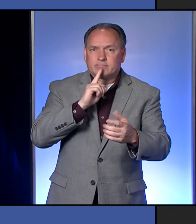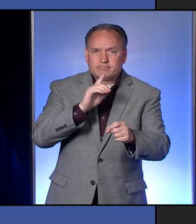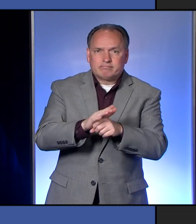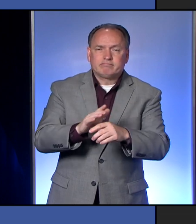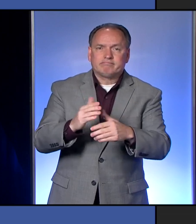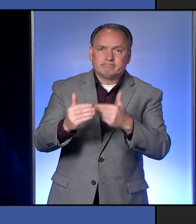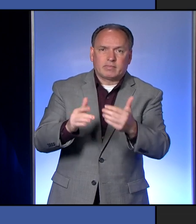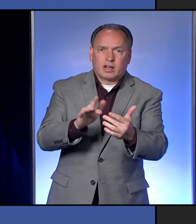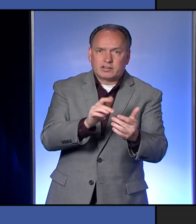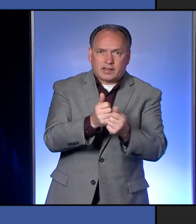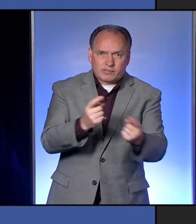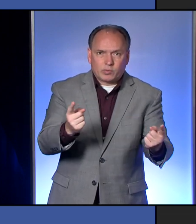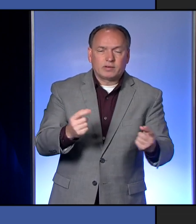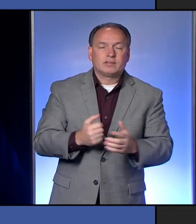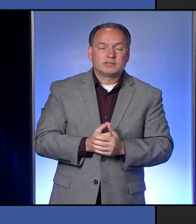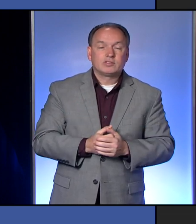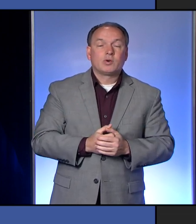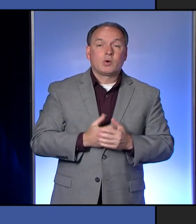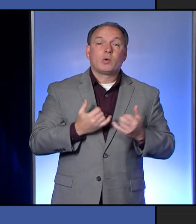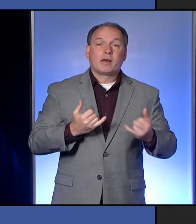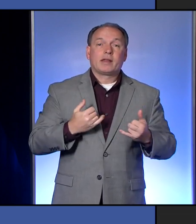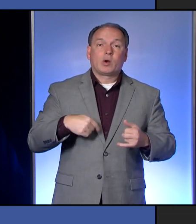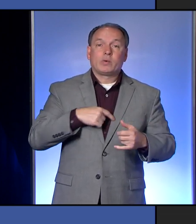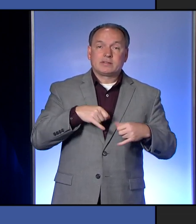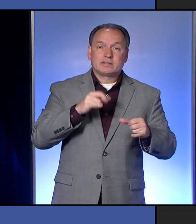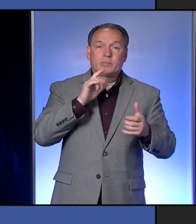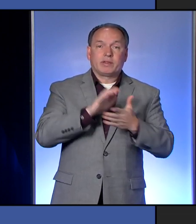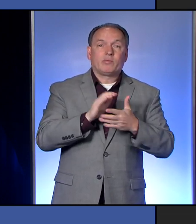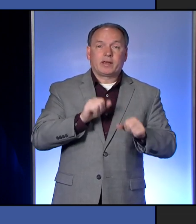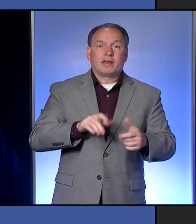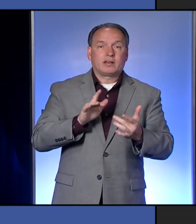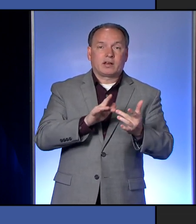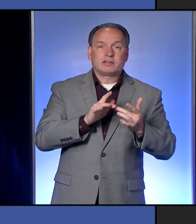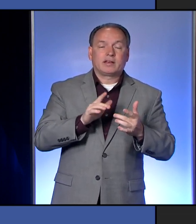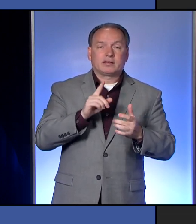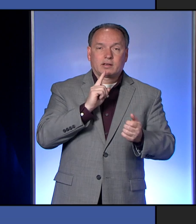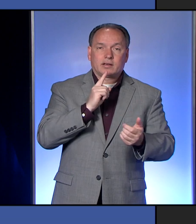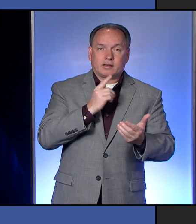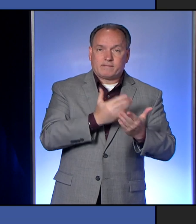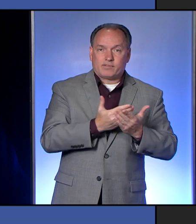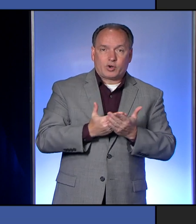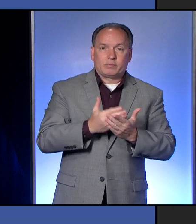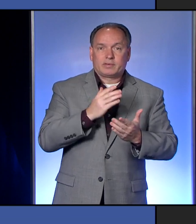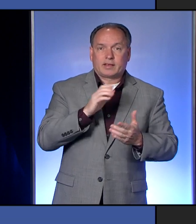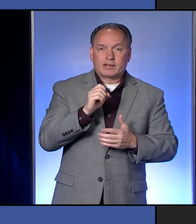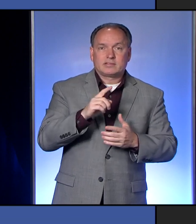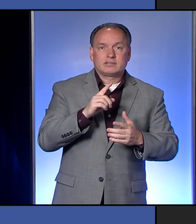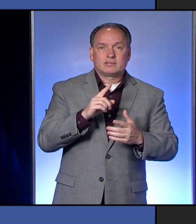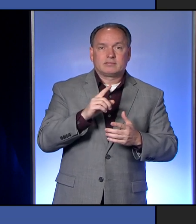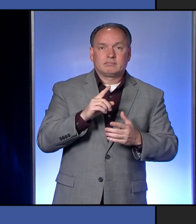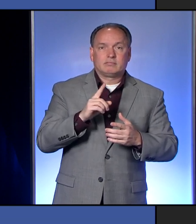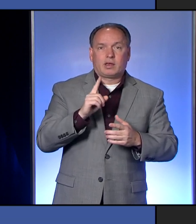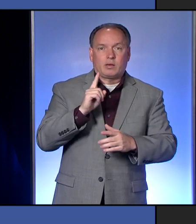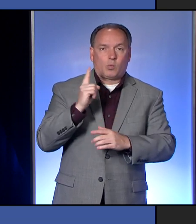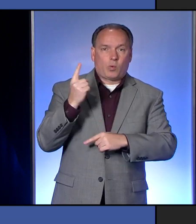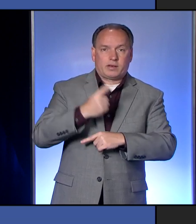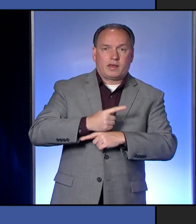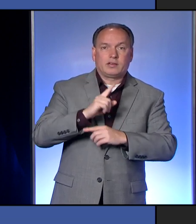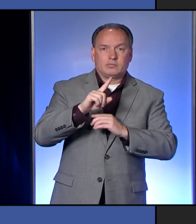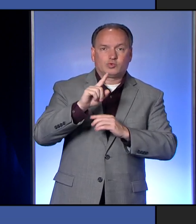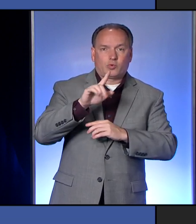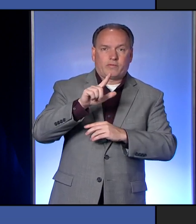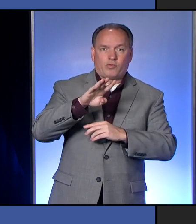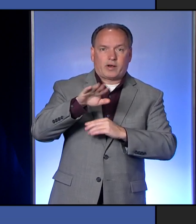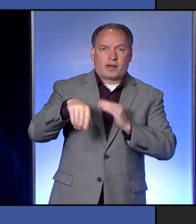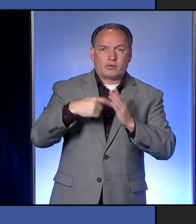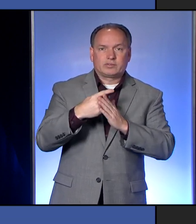Right now we believe we will still be able to contact confirmed cases within 24 hours. That generates